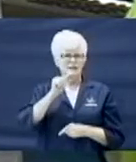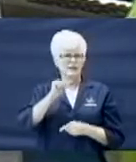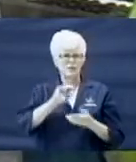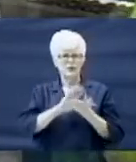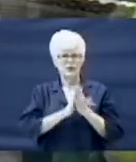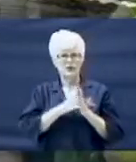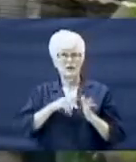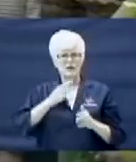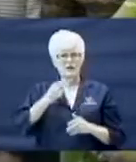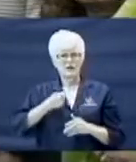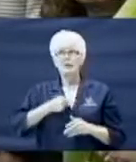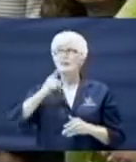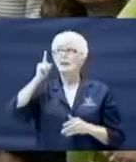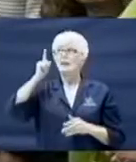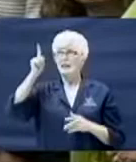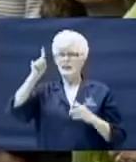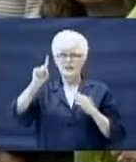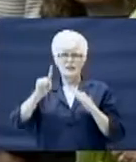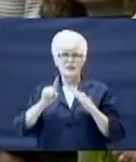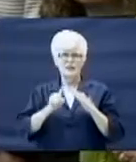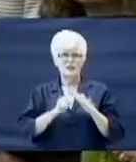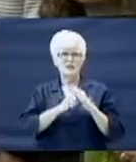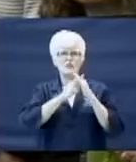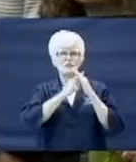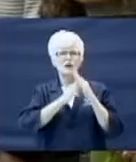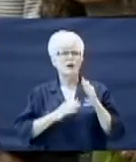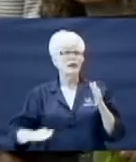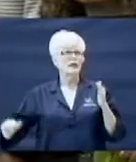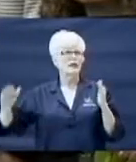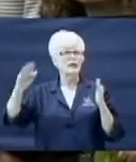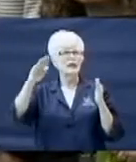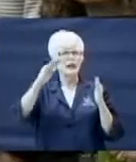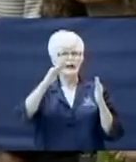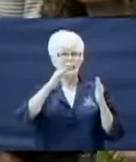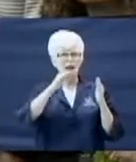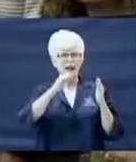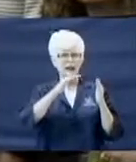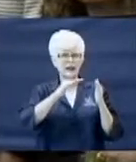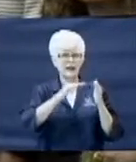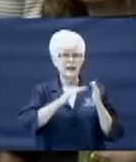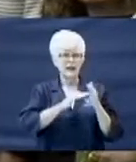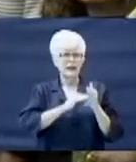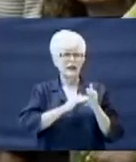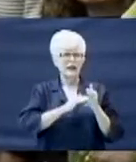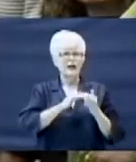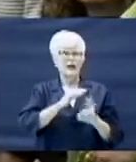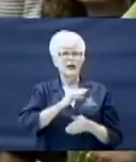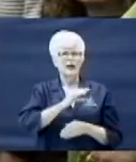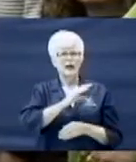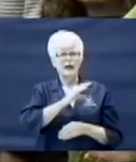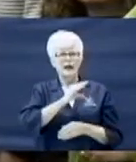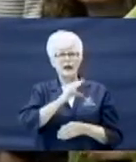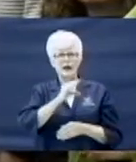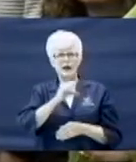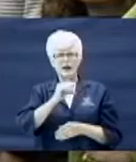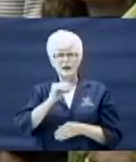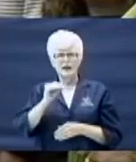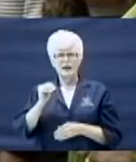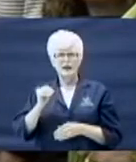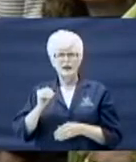He started over again, And oh, bless